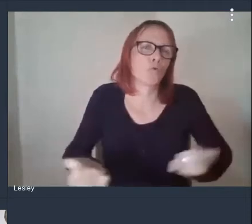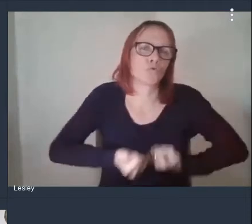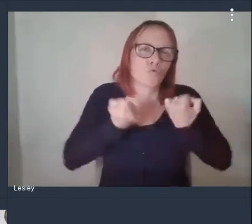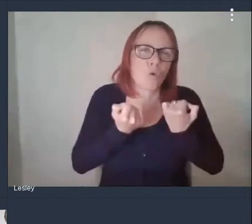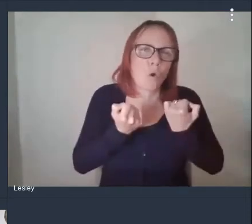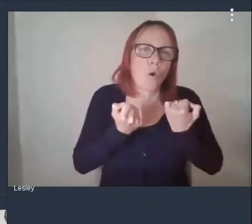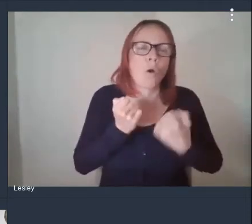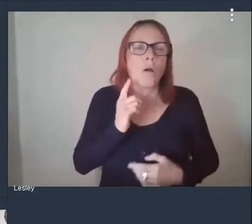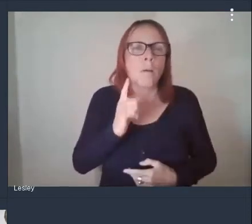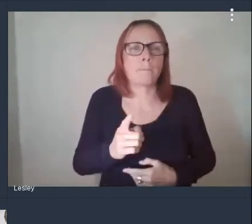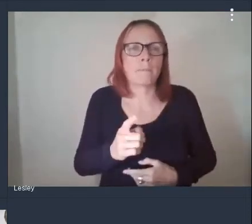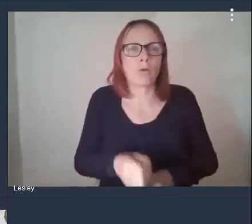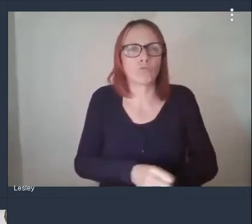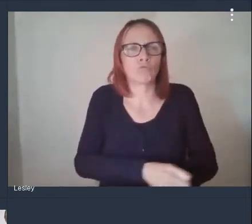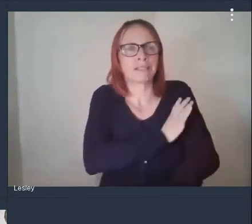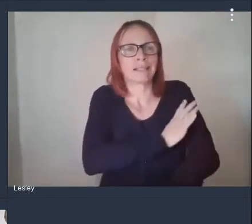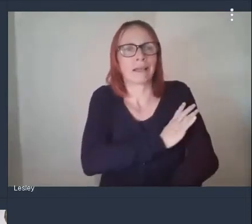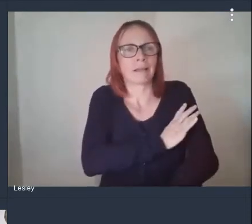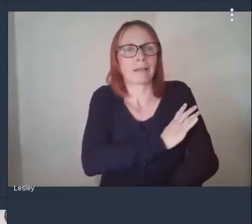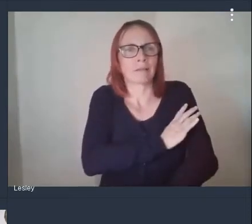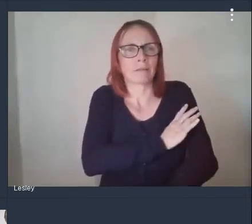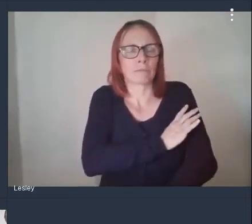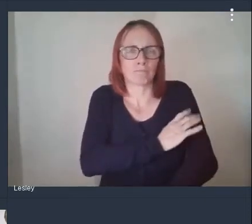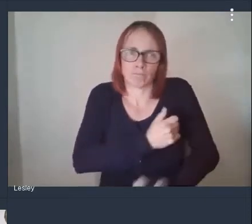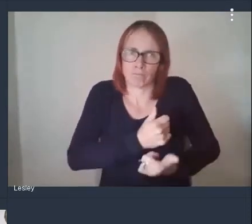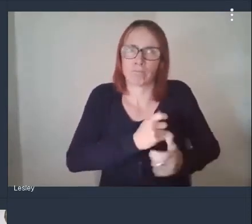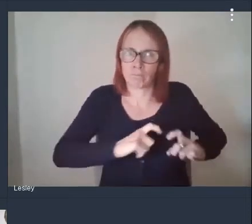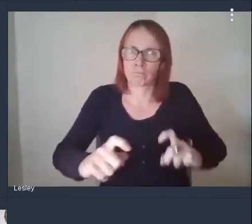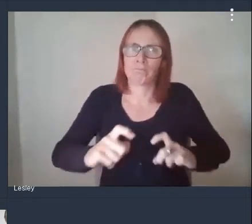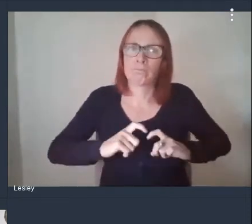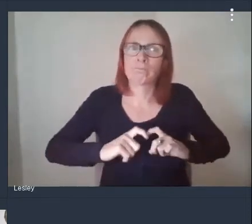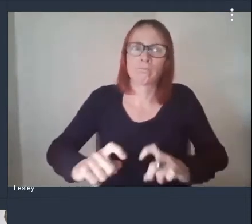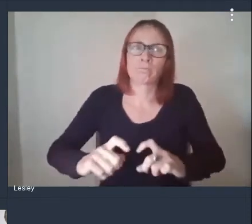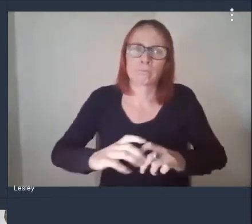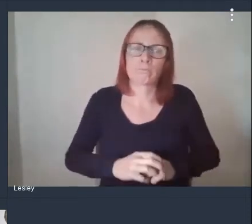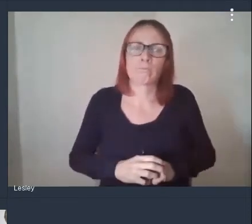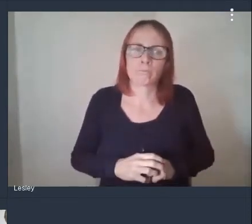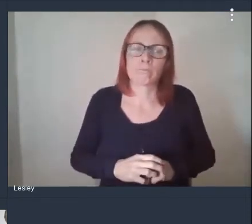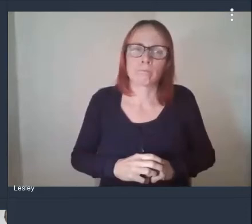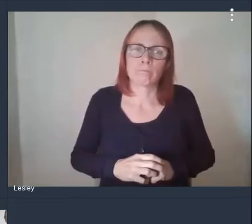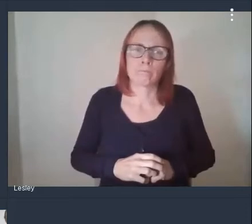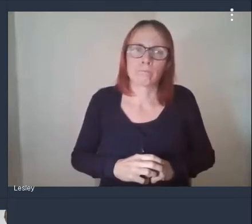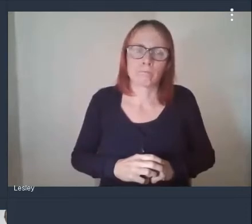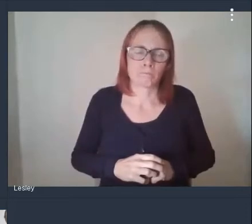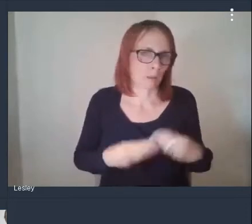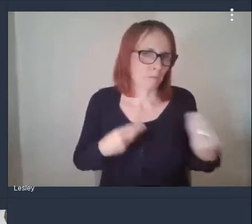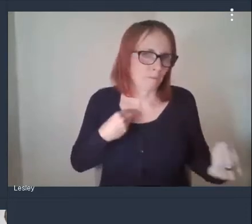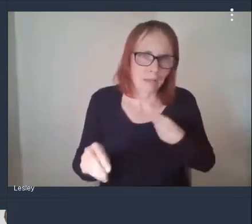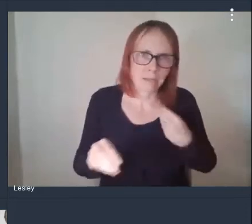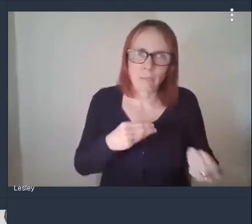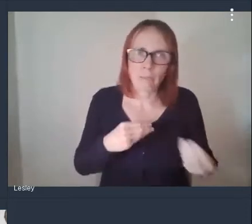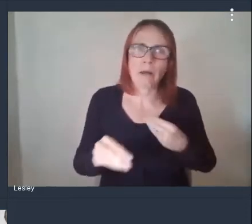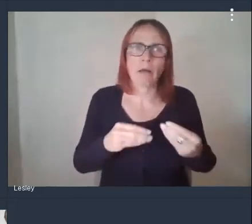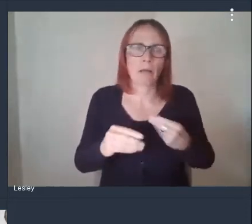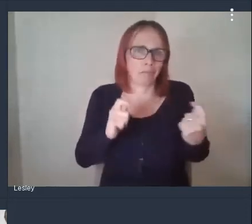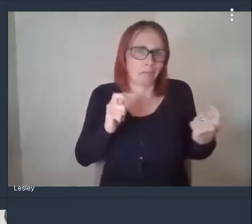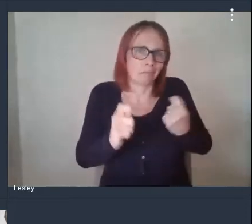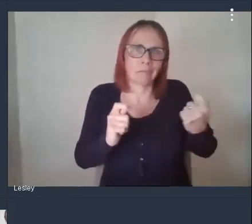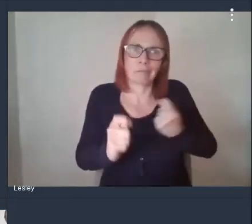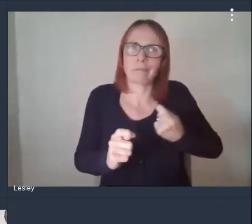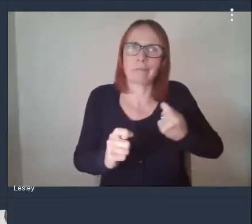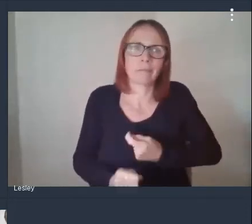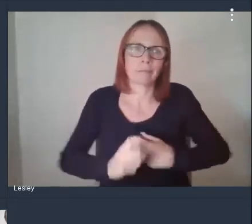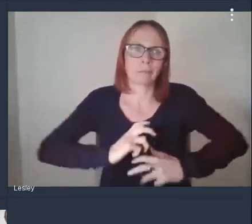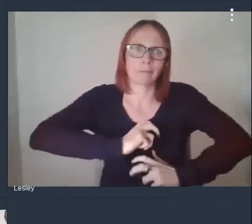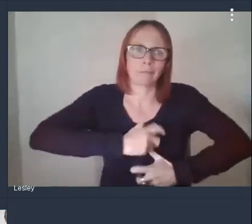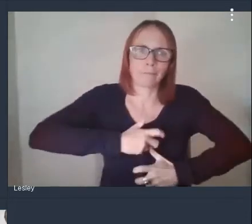resilient position and the fact that we've shown that we can be flexible we can be adaptable um in